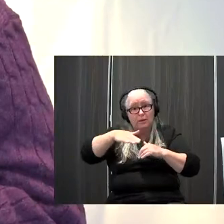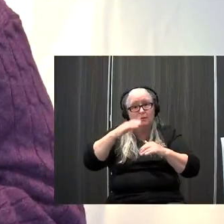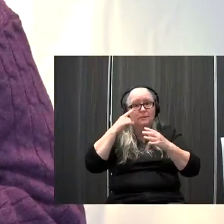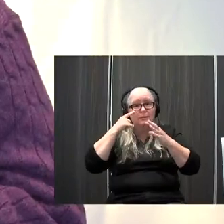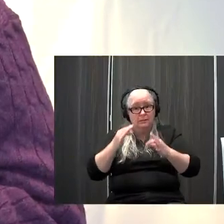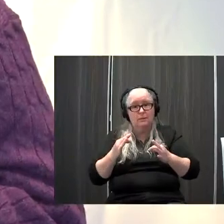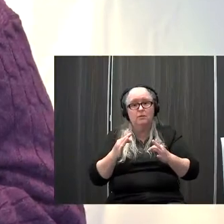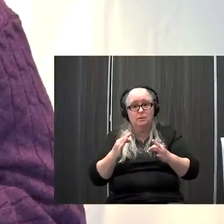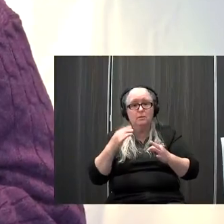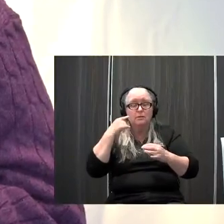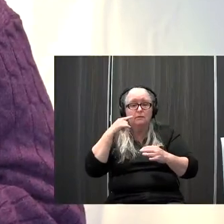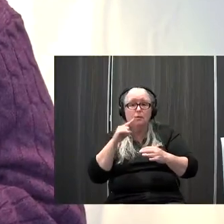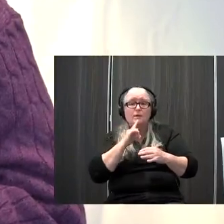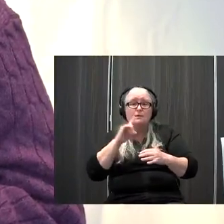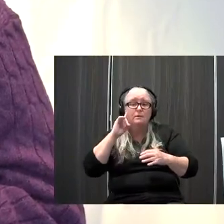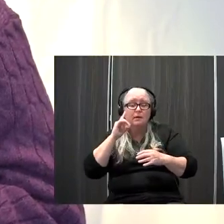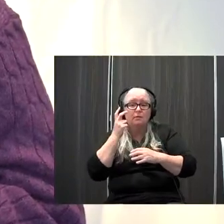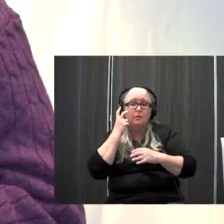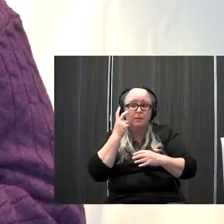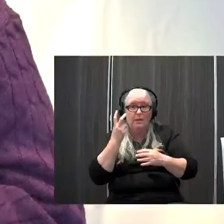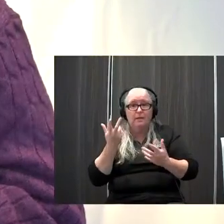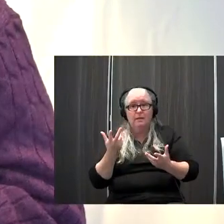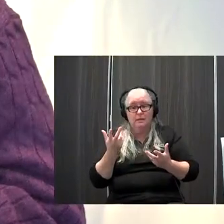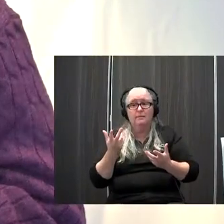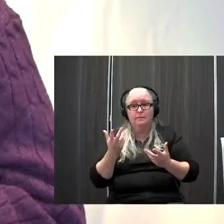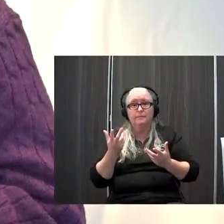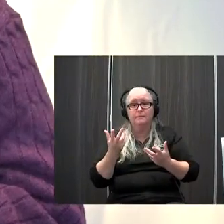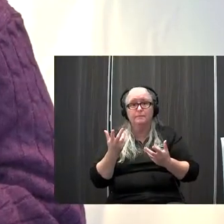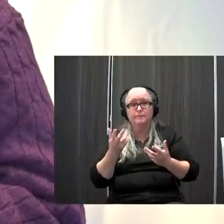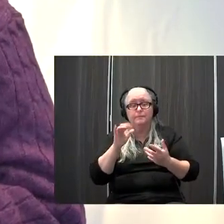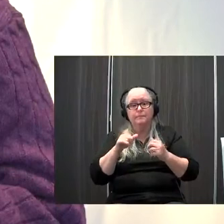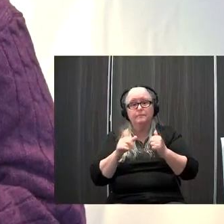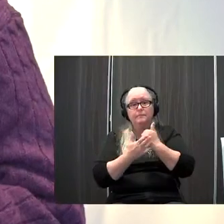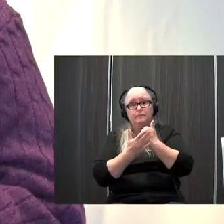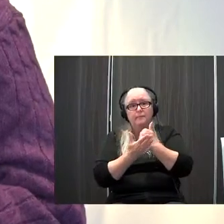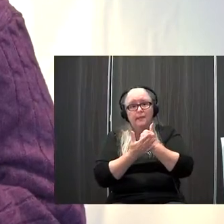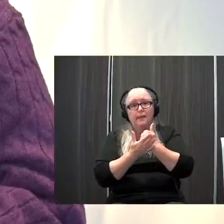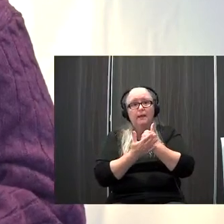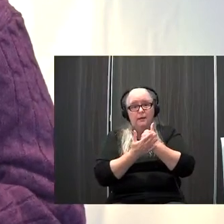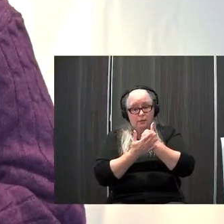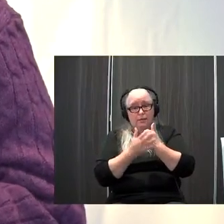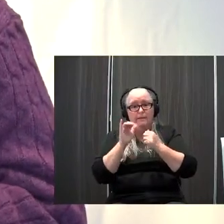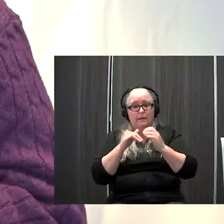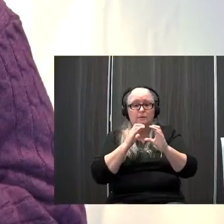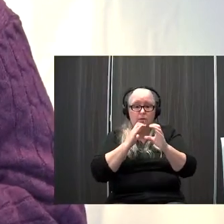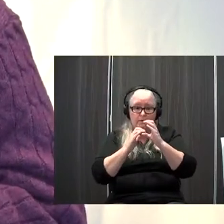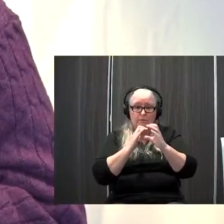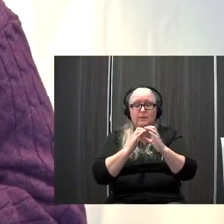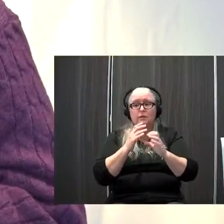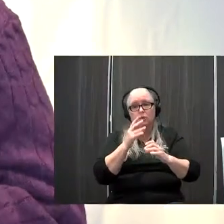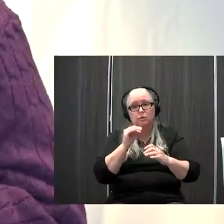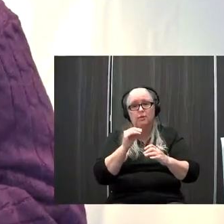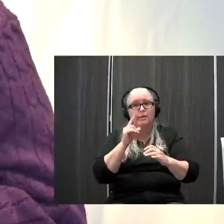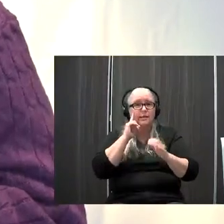projects and schools for the deaf state schools for the deaf can sometimes really help push those conversations forward and also identify resources